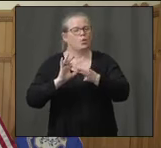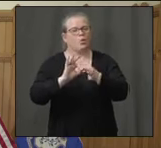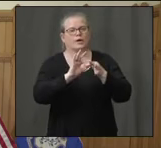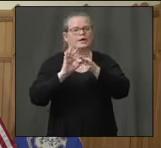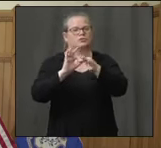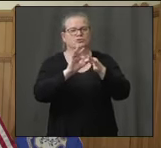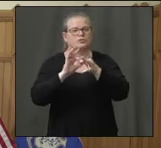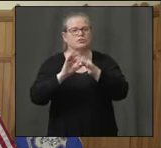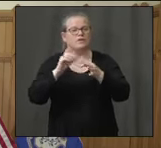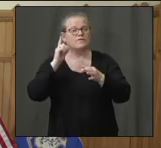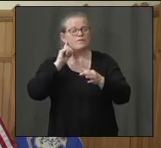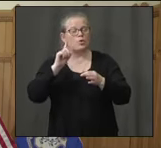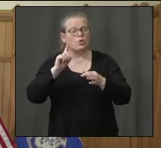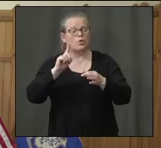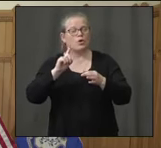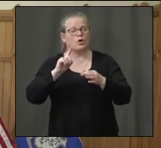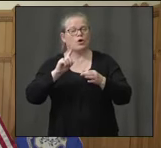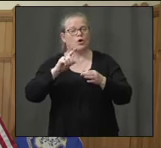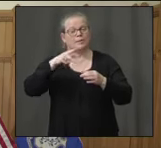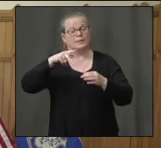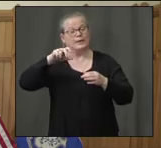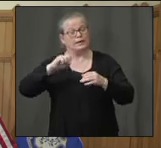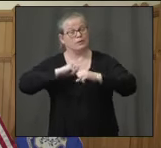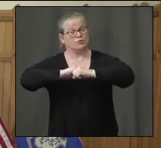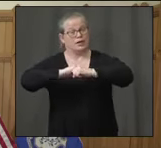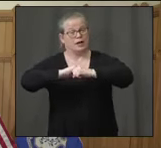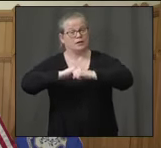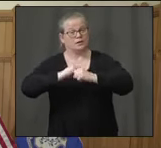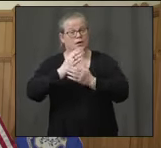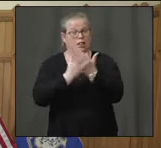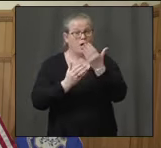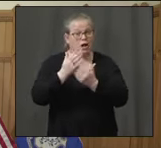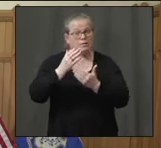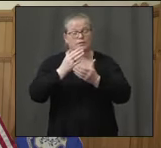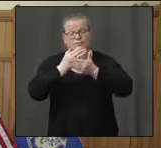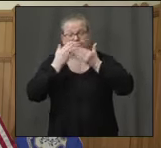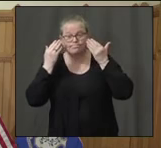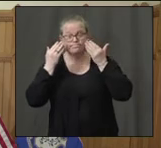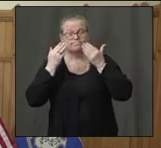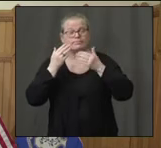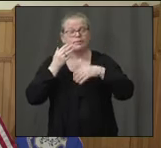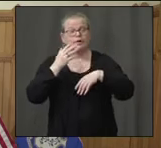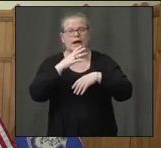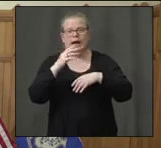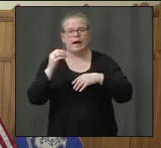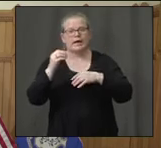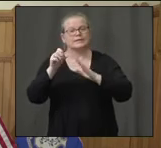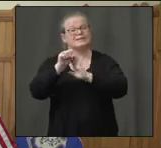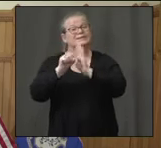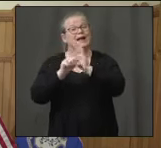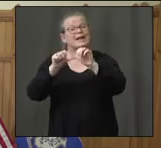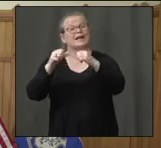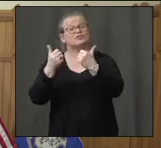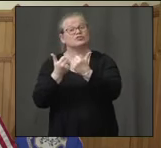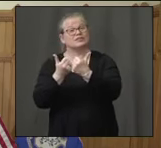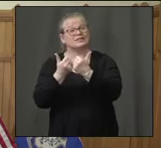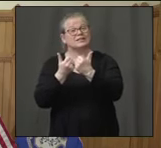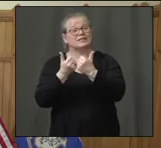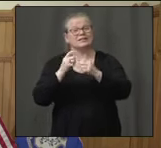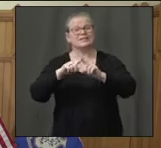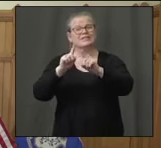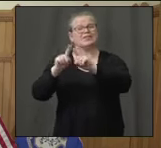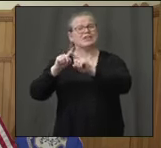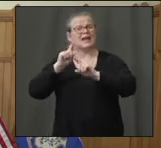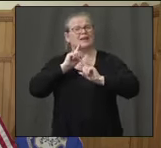PPE, and also in just their general dealings with state agencies saying that they get different guidance from different